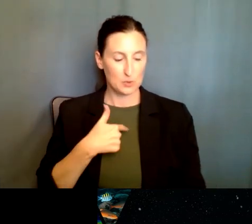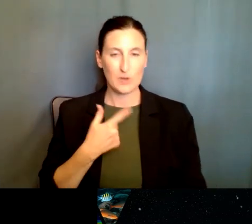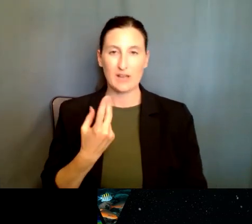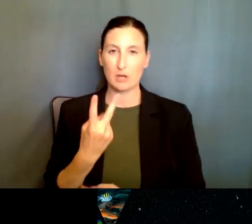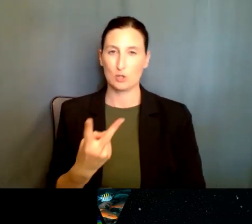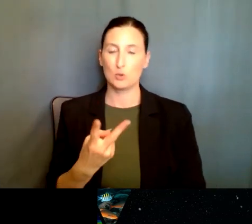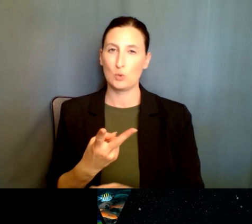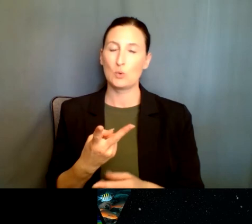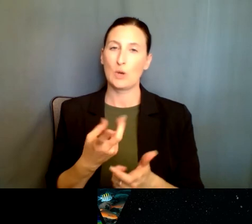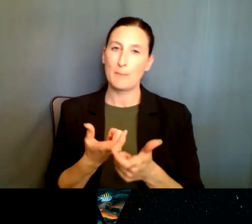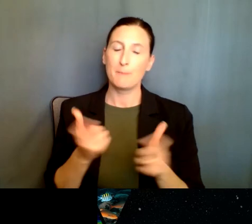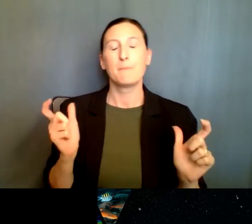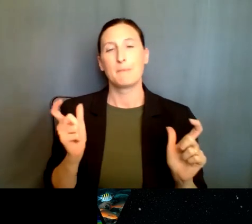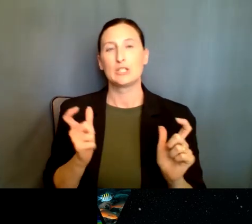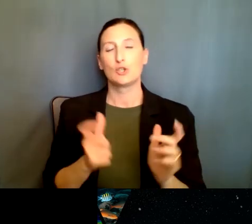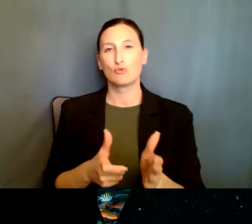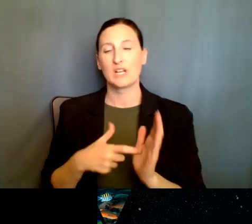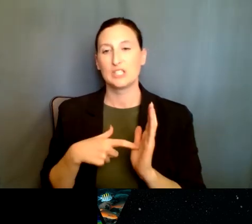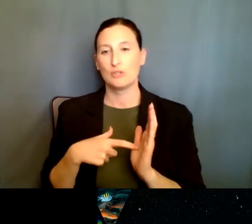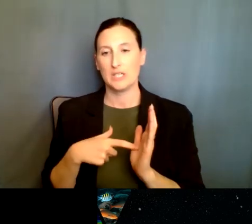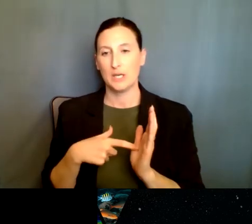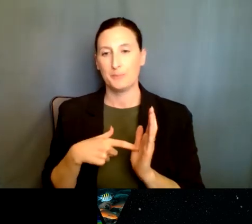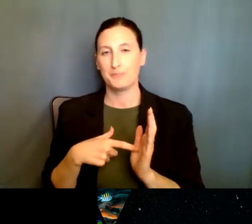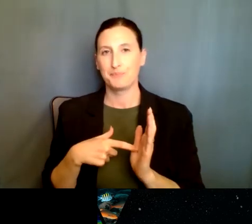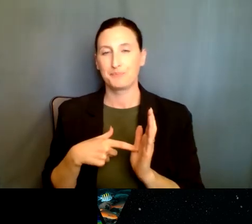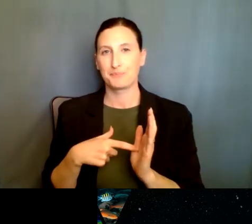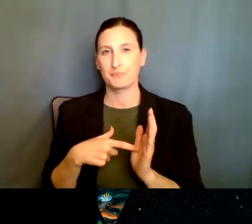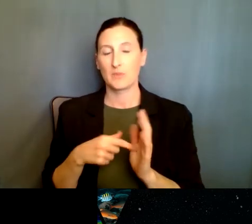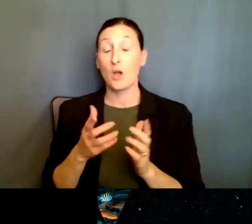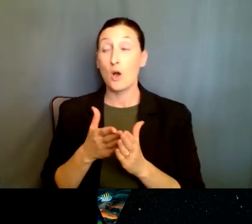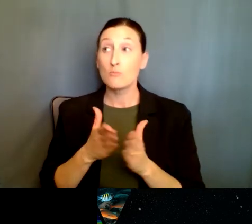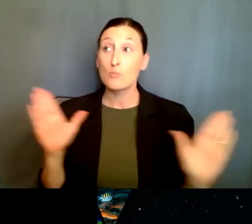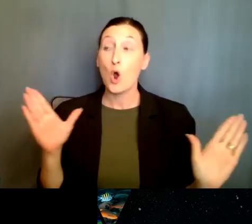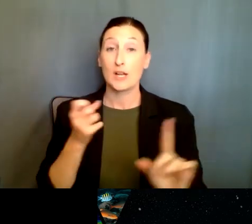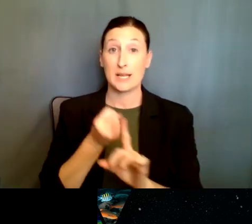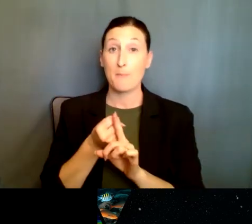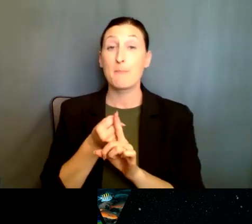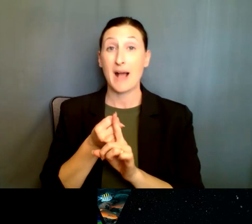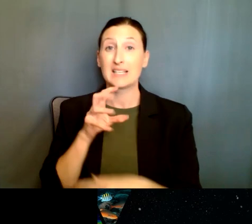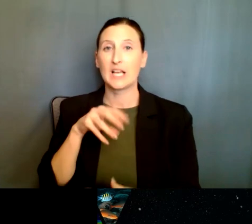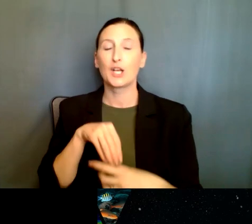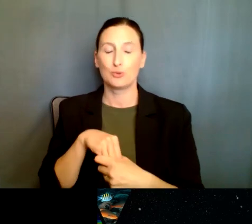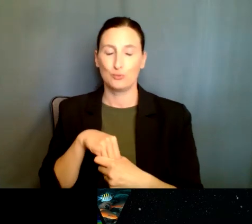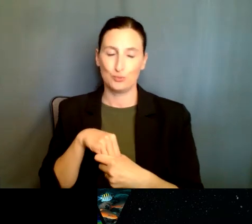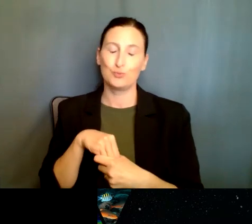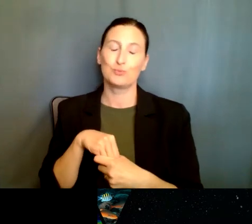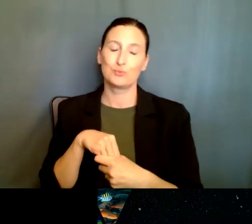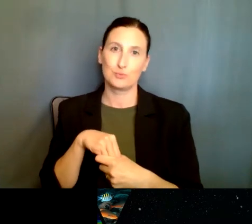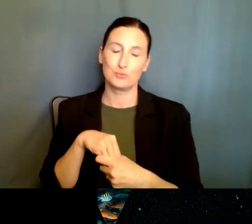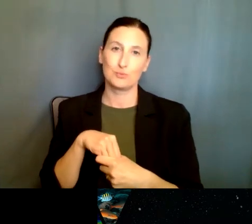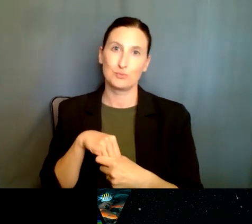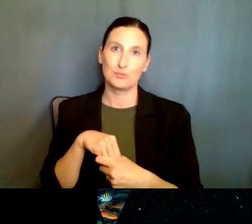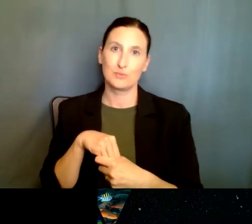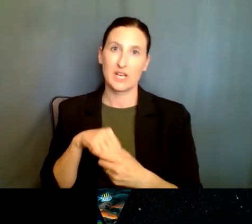One is intellectual merit. The other one is broader impact and, um, and broader impacts include, um, uh,